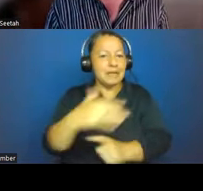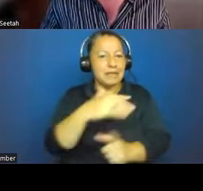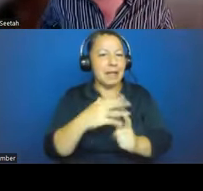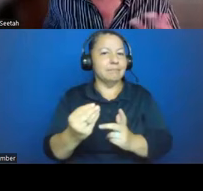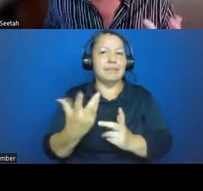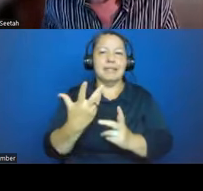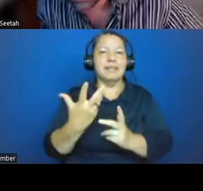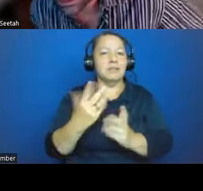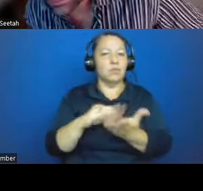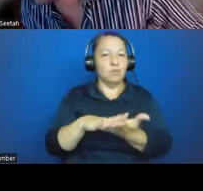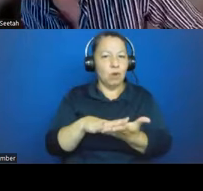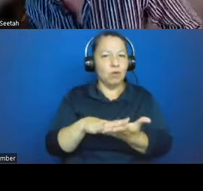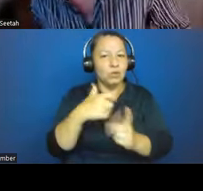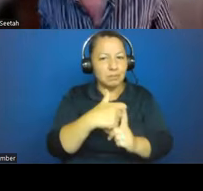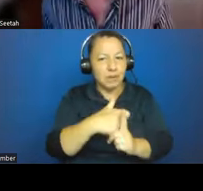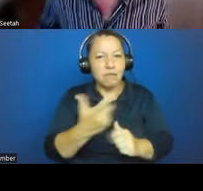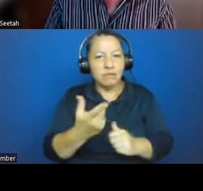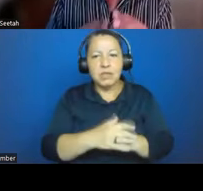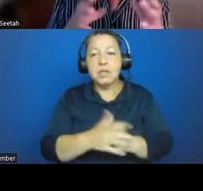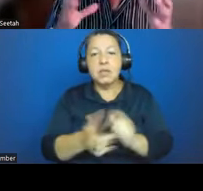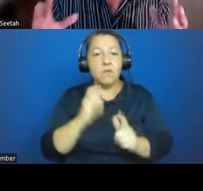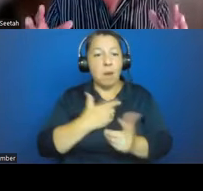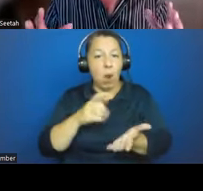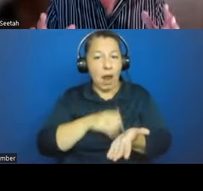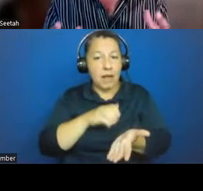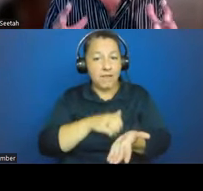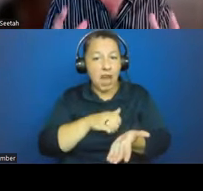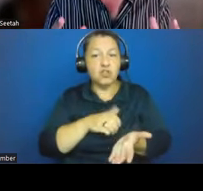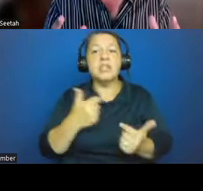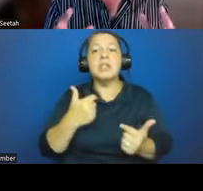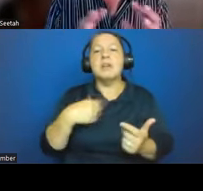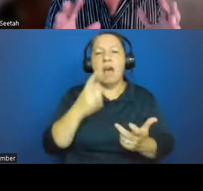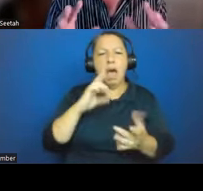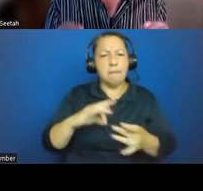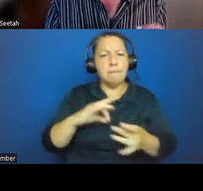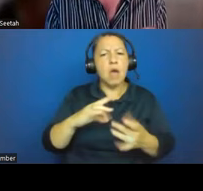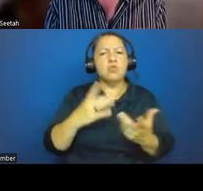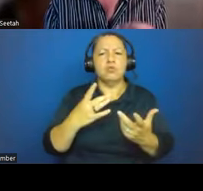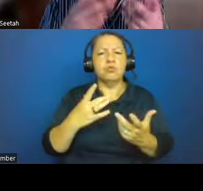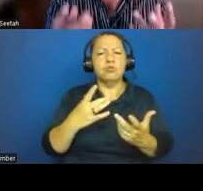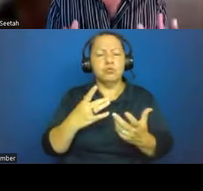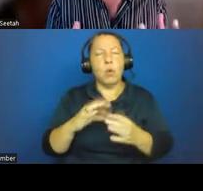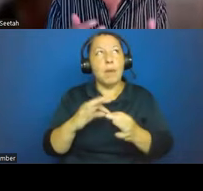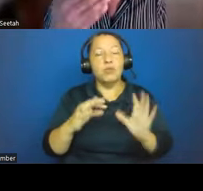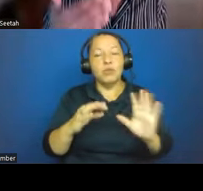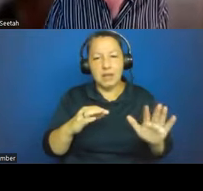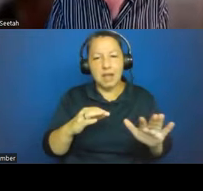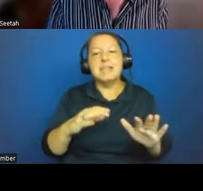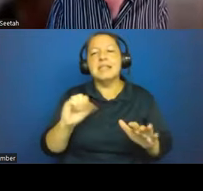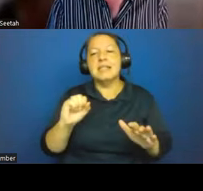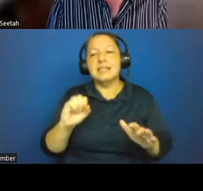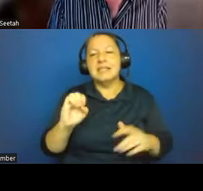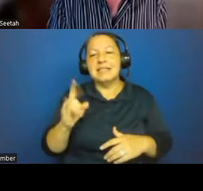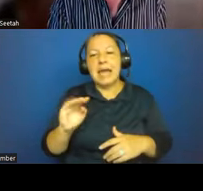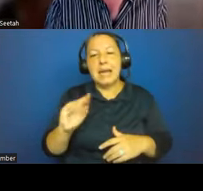From our excavations, I mentioned to you the extent to which we're undertaking coral, sorry, sorry, excuse me, sediment coring from